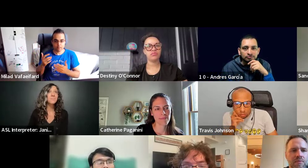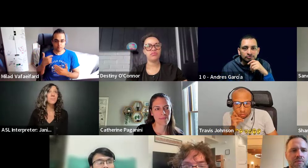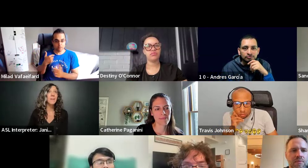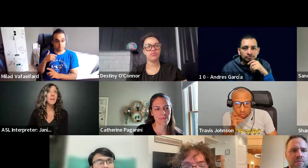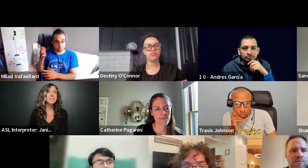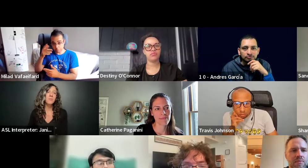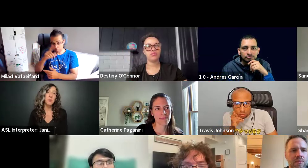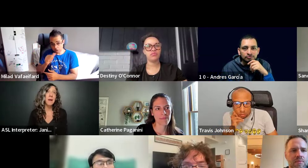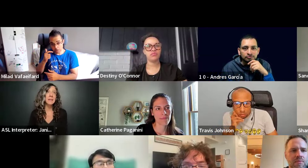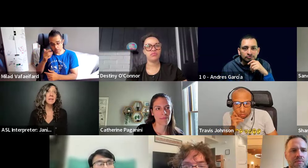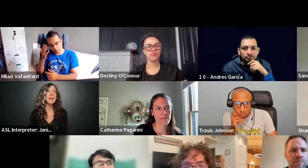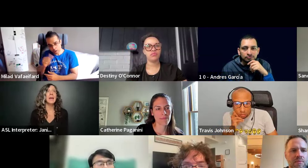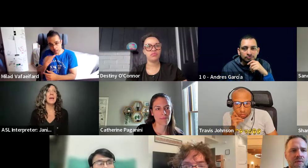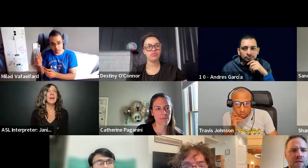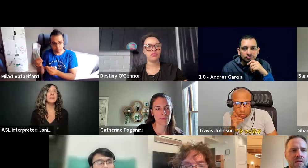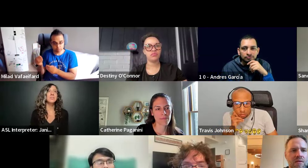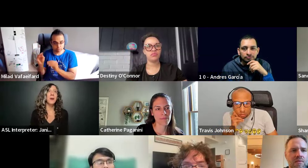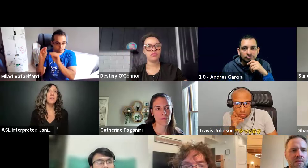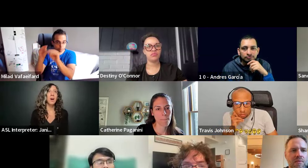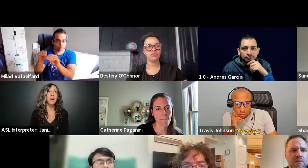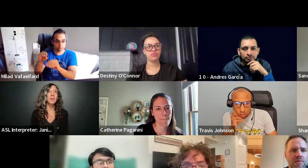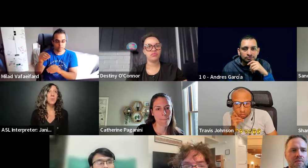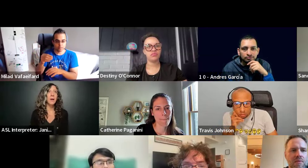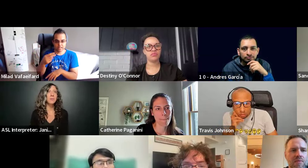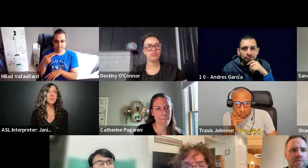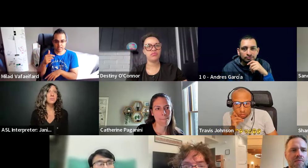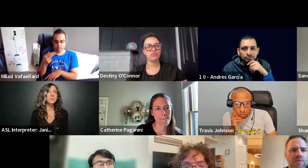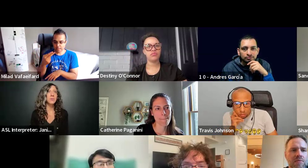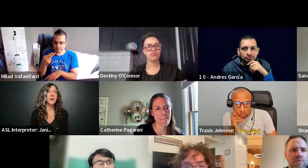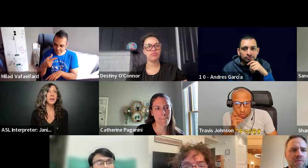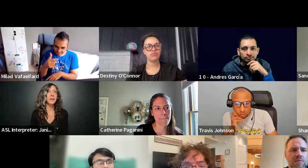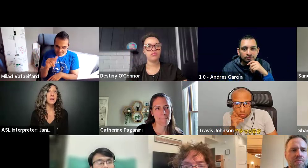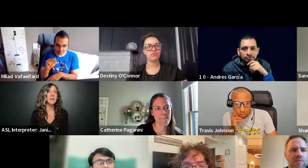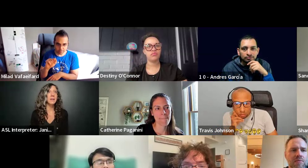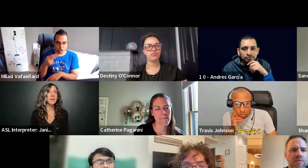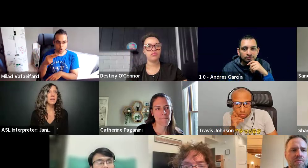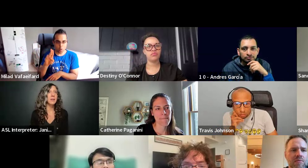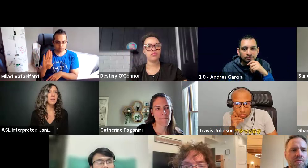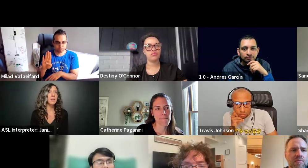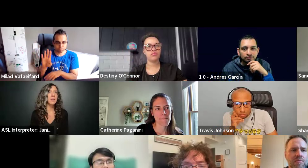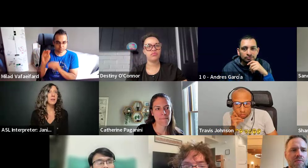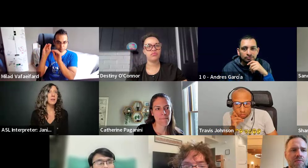some formatting. And so I thought, you know, why don't you just go ahead and